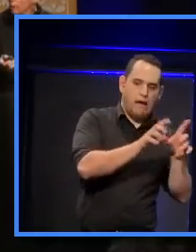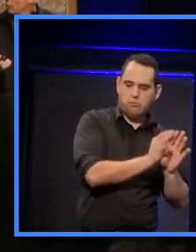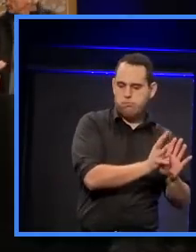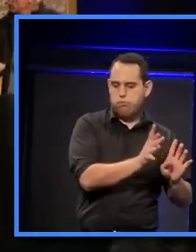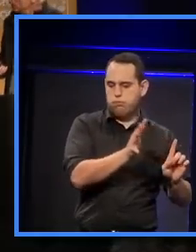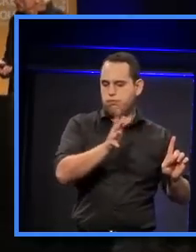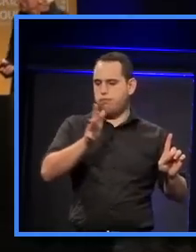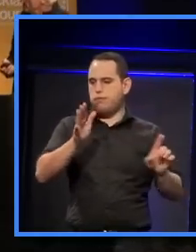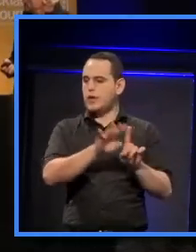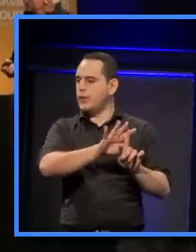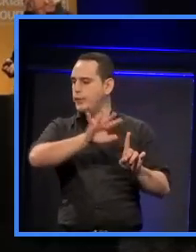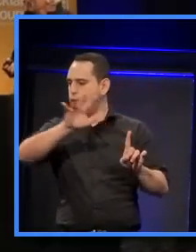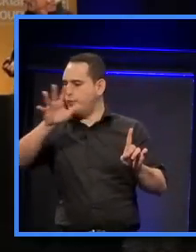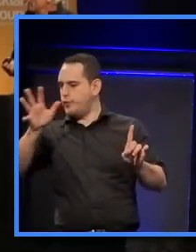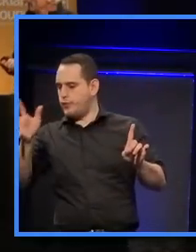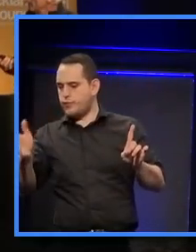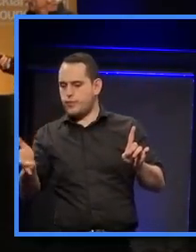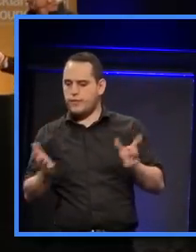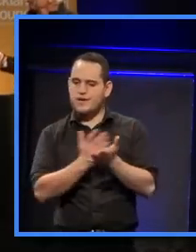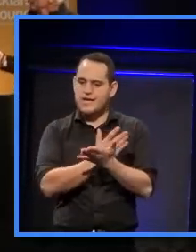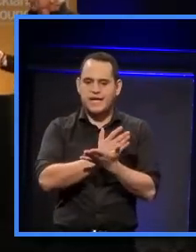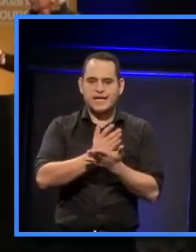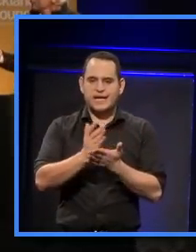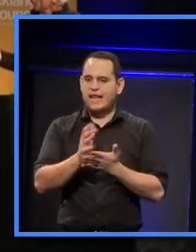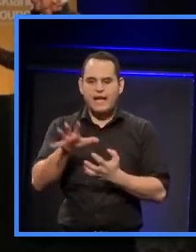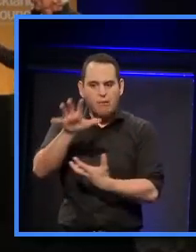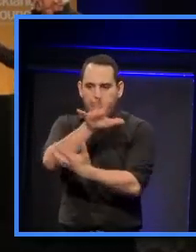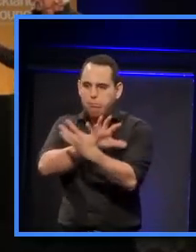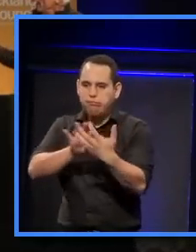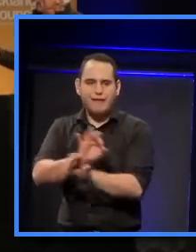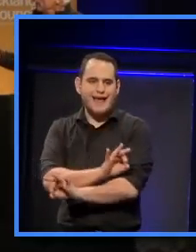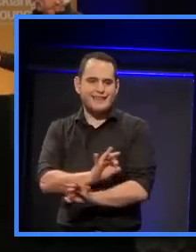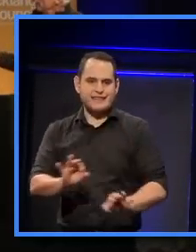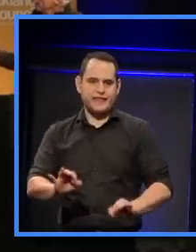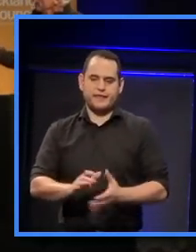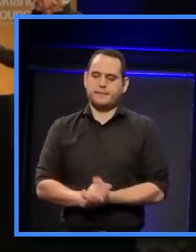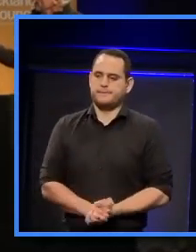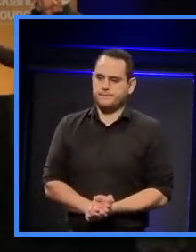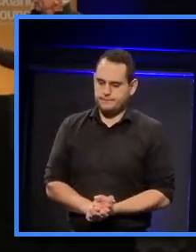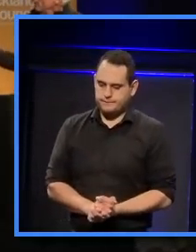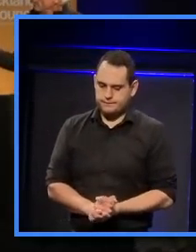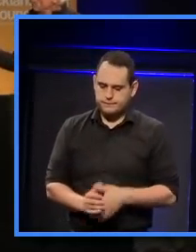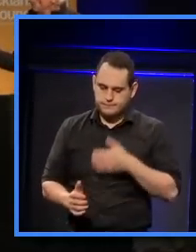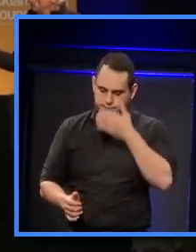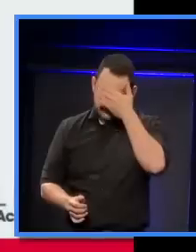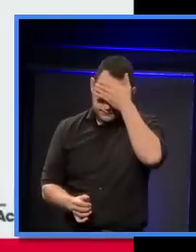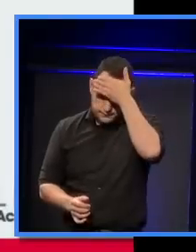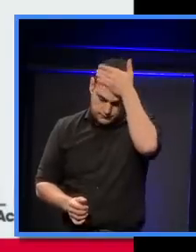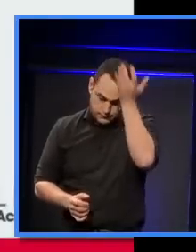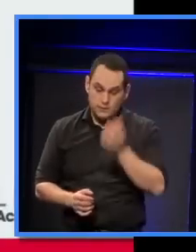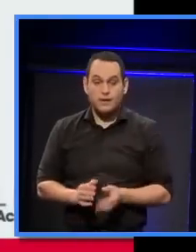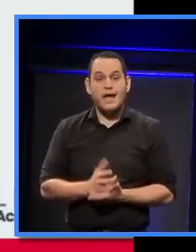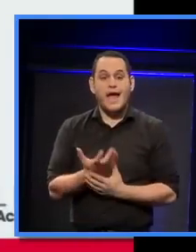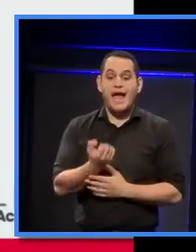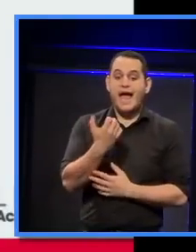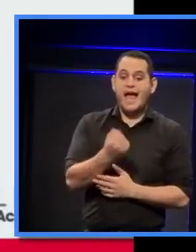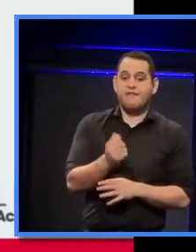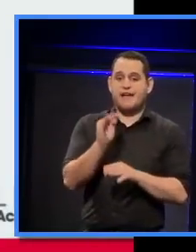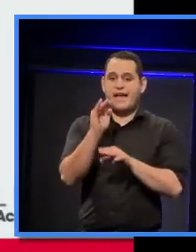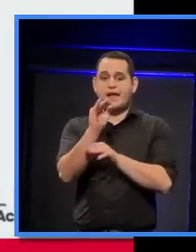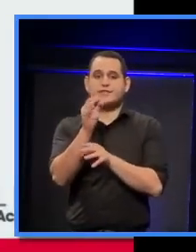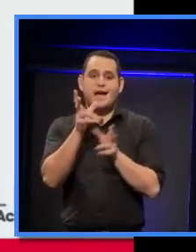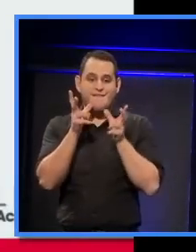give great clarity. So, we have an outer volume that